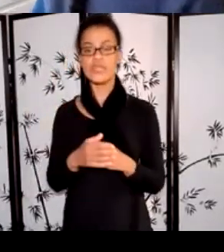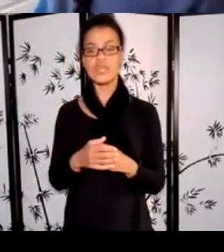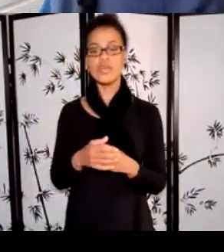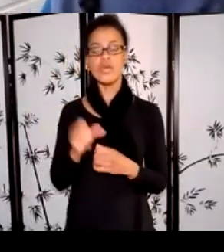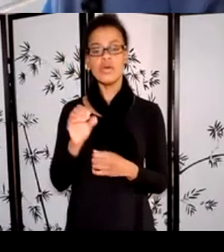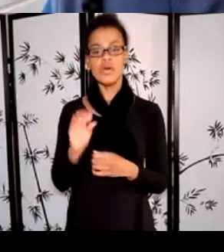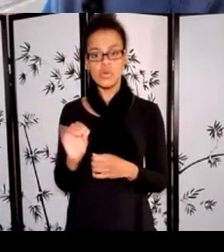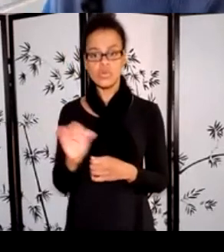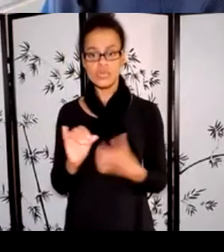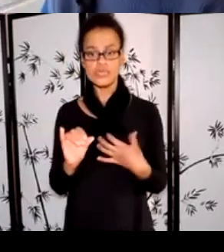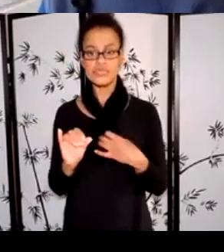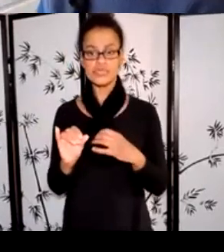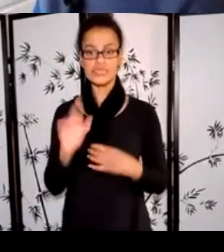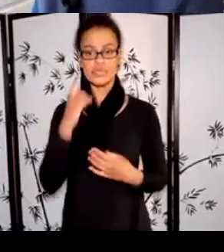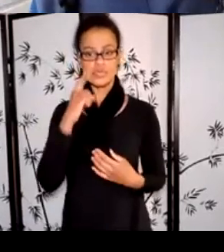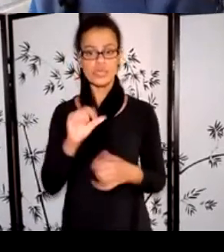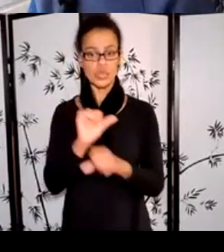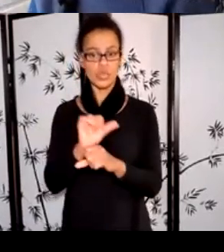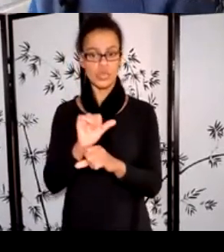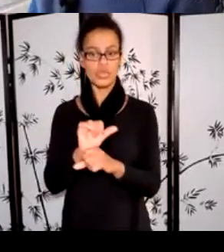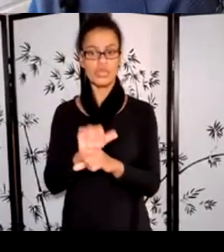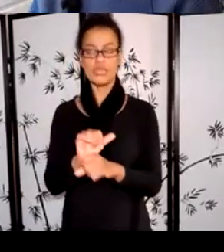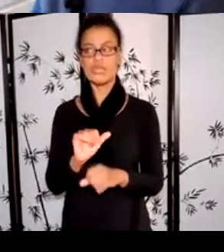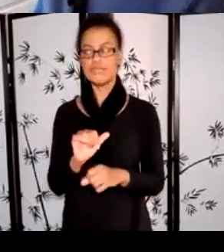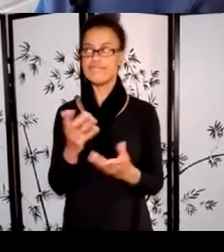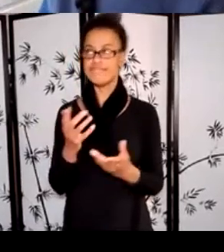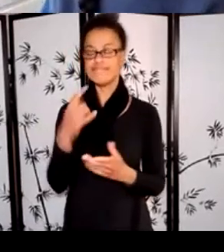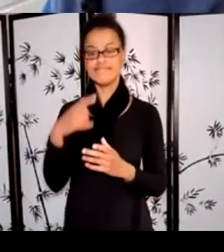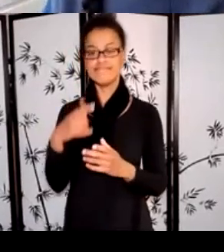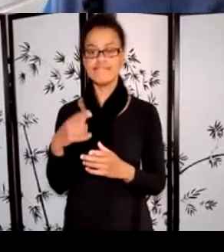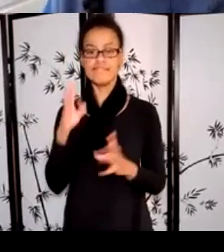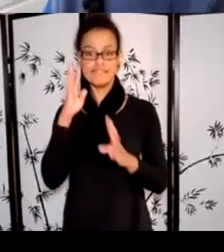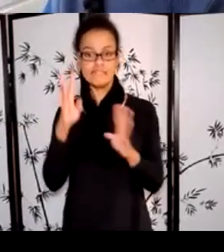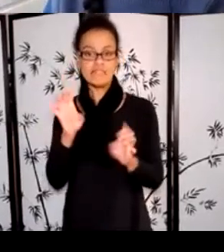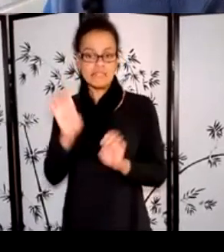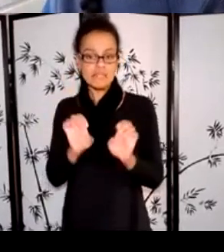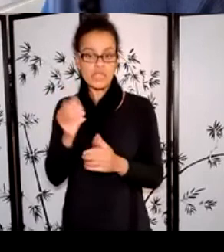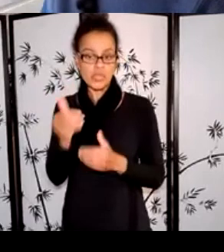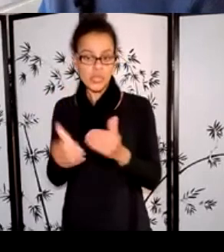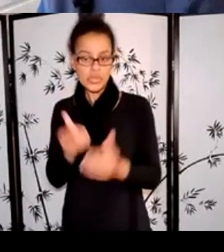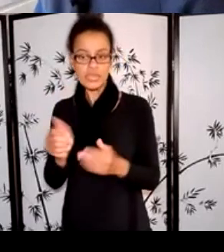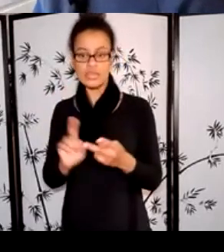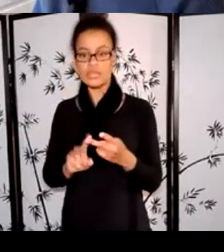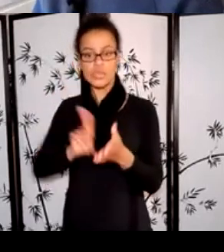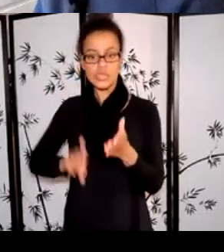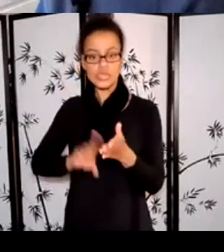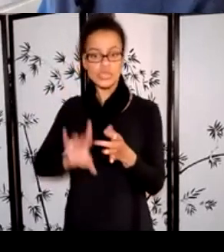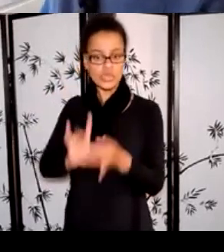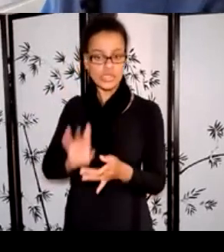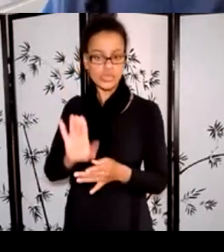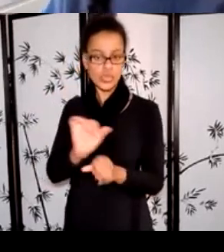some examples could be an experimental process, general research around your practice, business training,